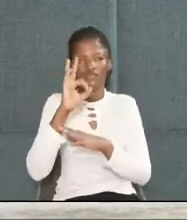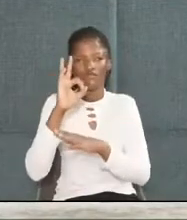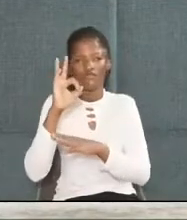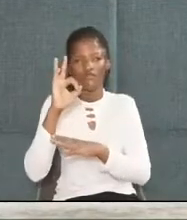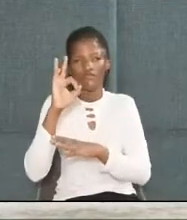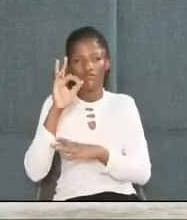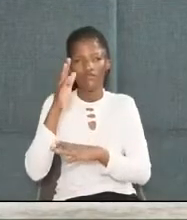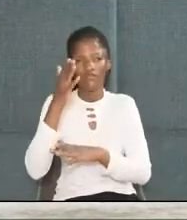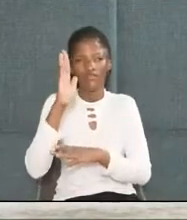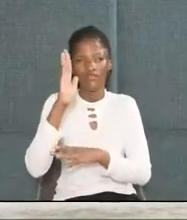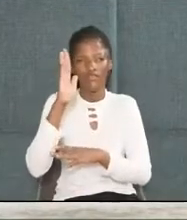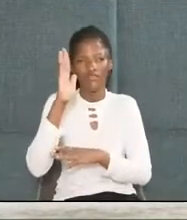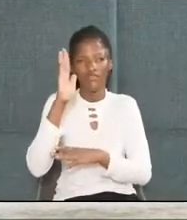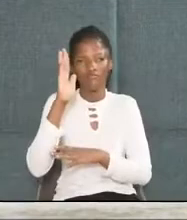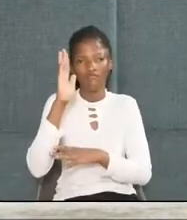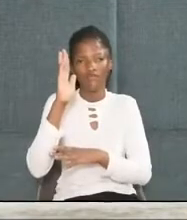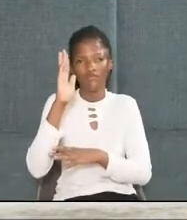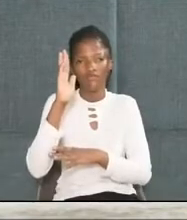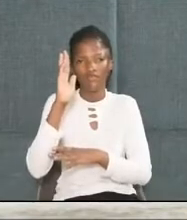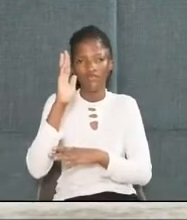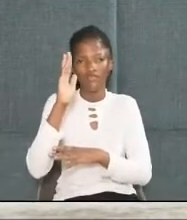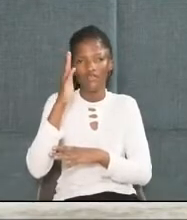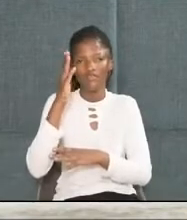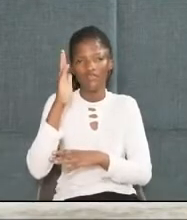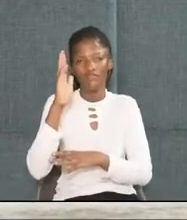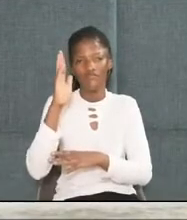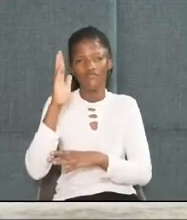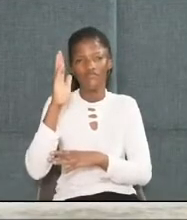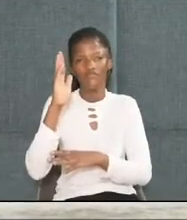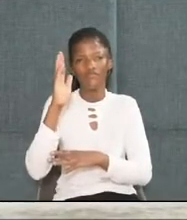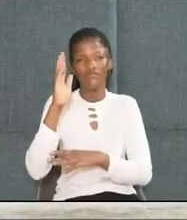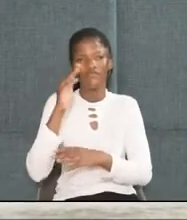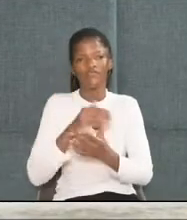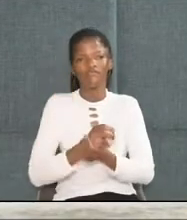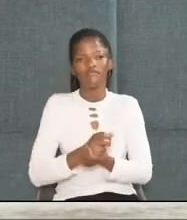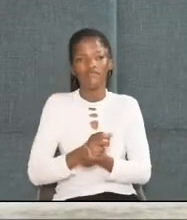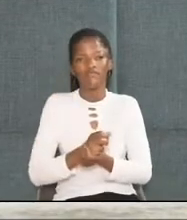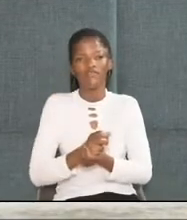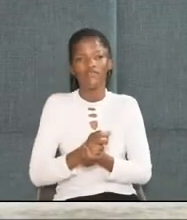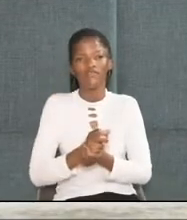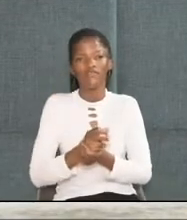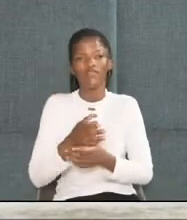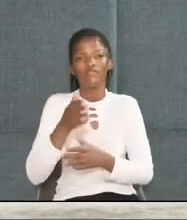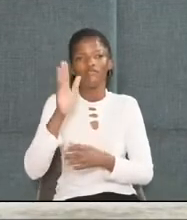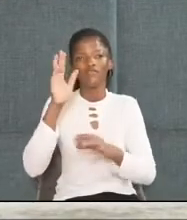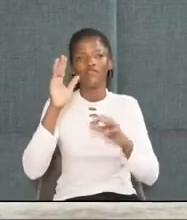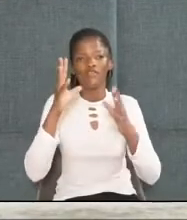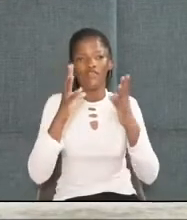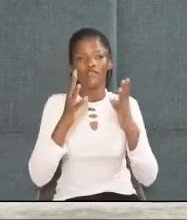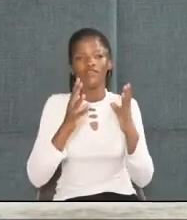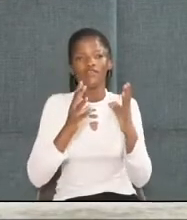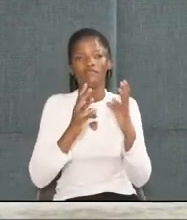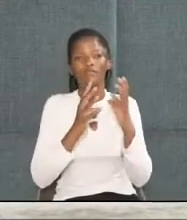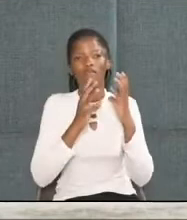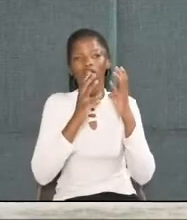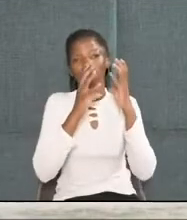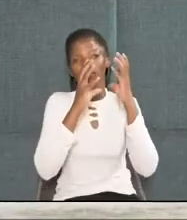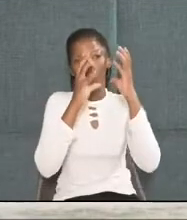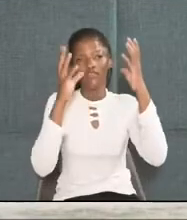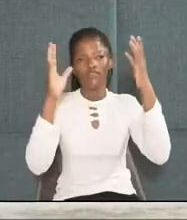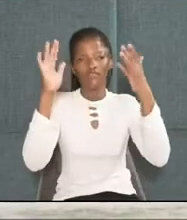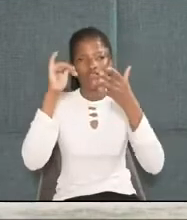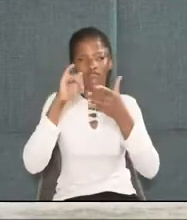nor shelter or help is nigh. Carest thou not that we